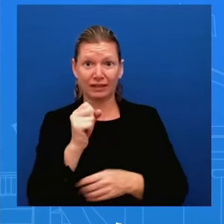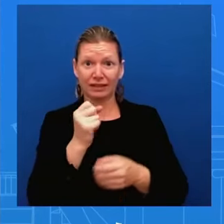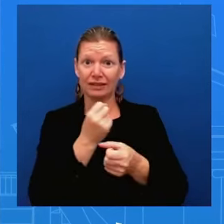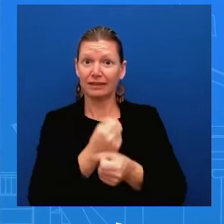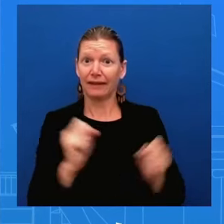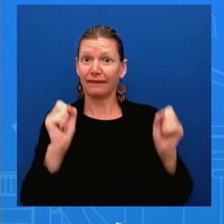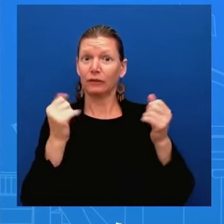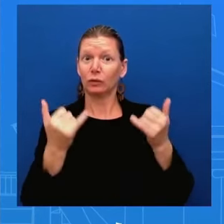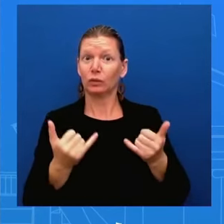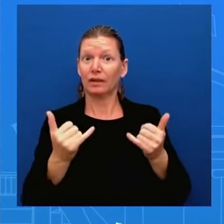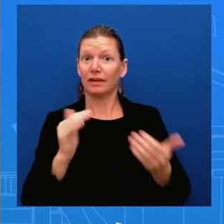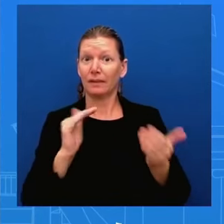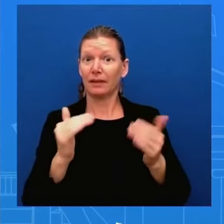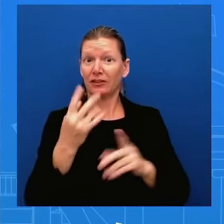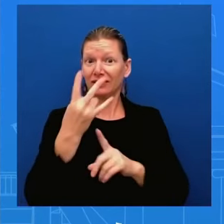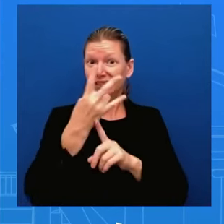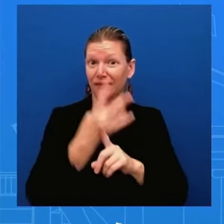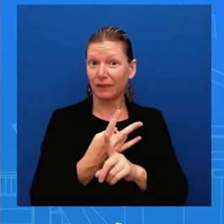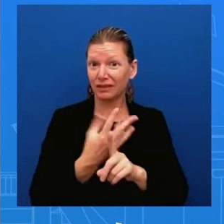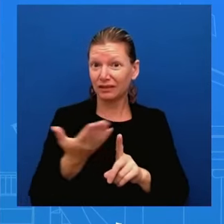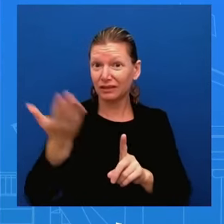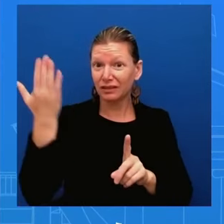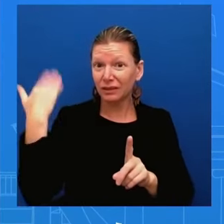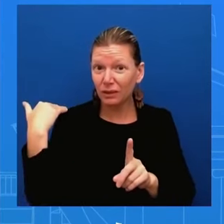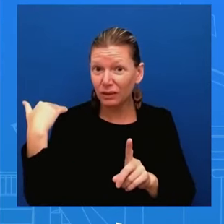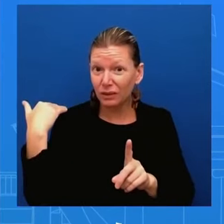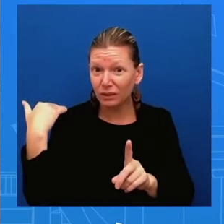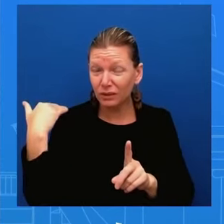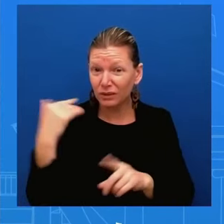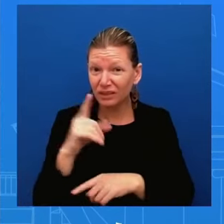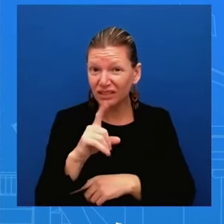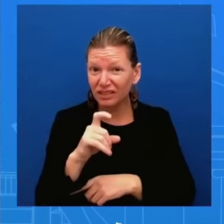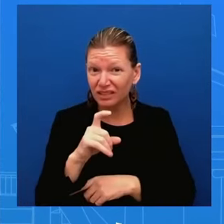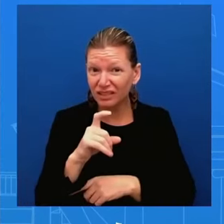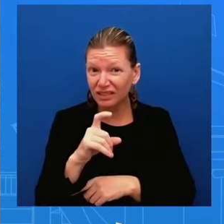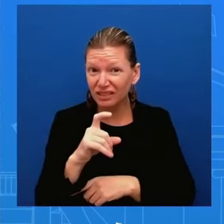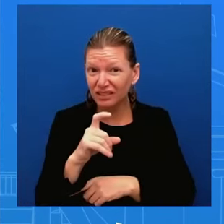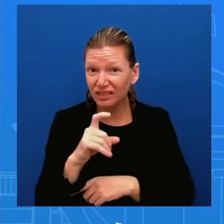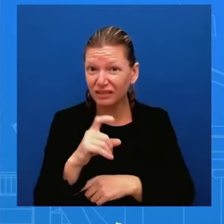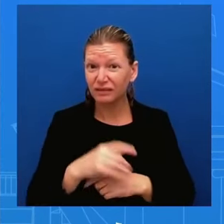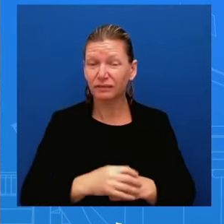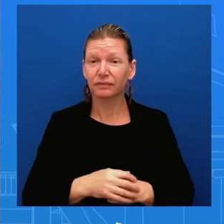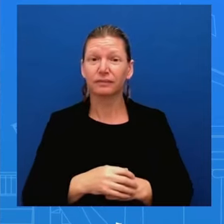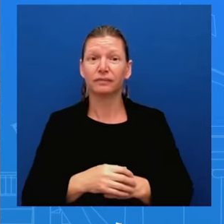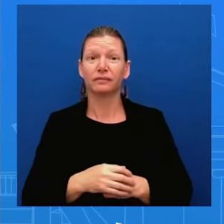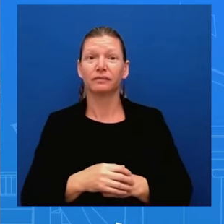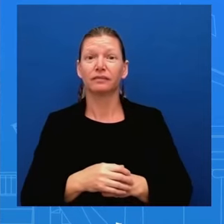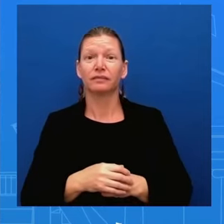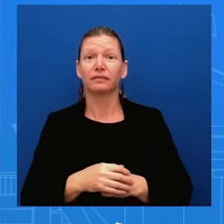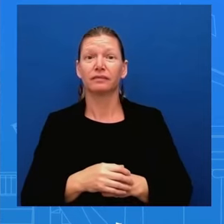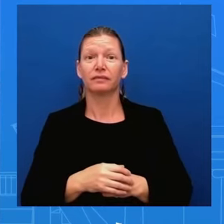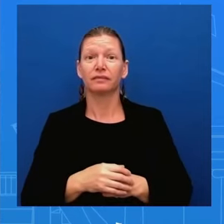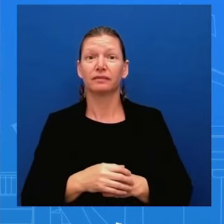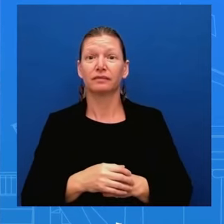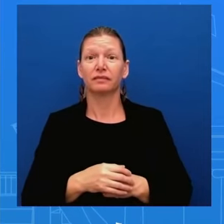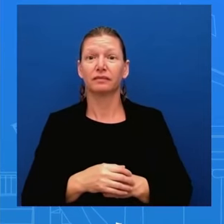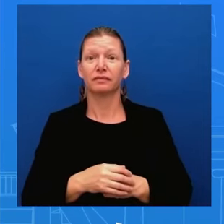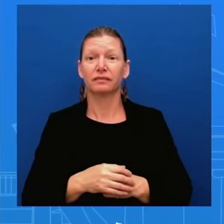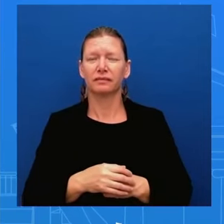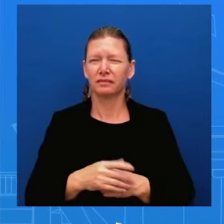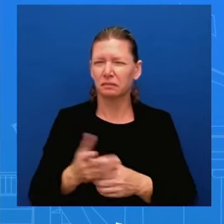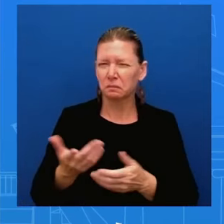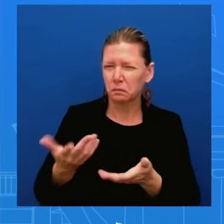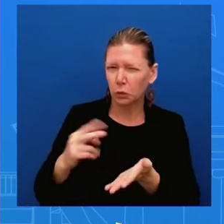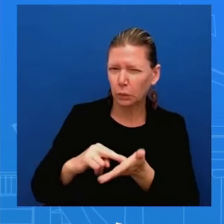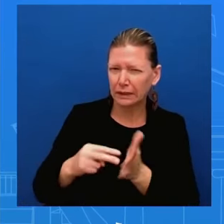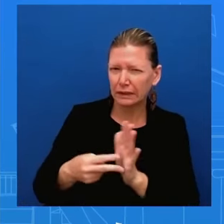countries say that one more time if who's if the u.s is safer today than it was seven months ago considering i mean look i don't